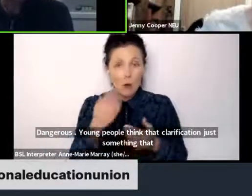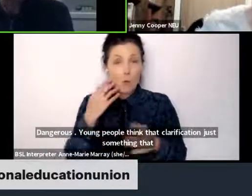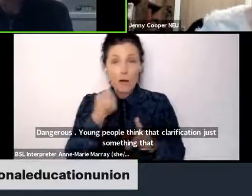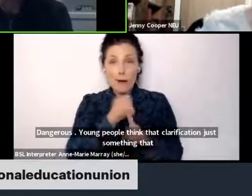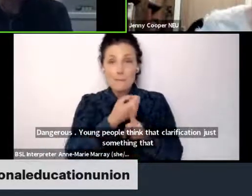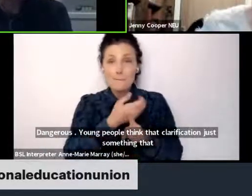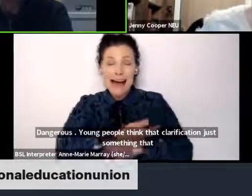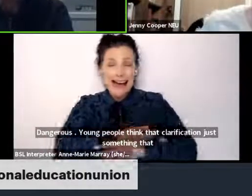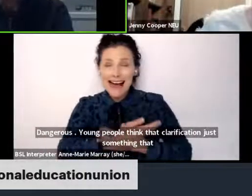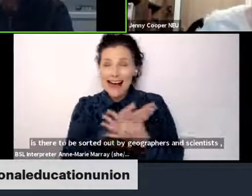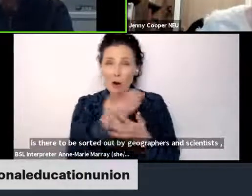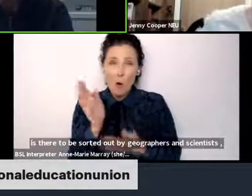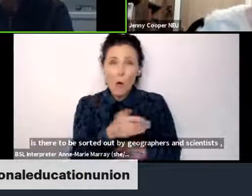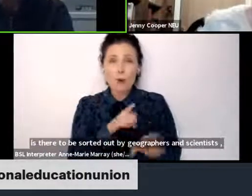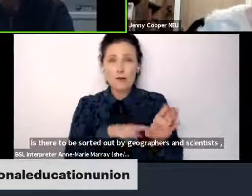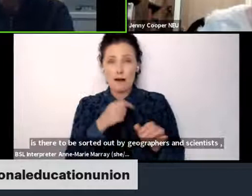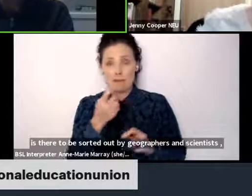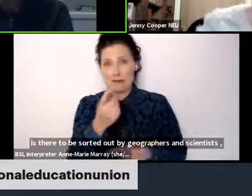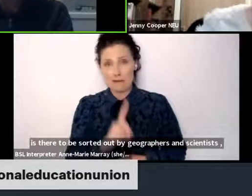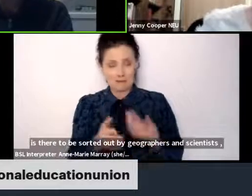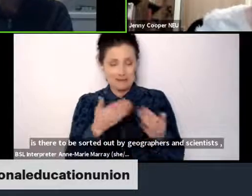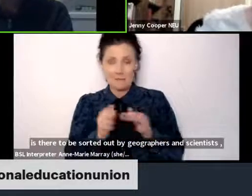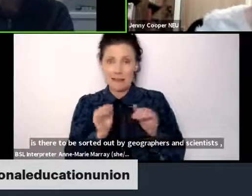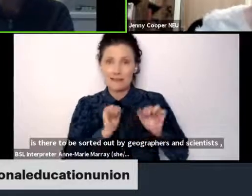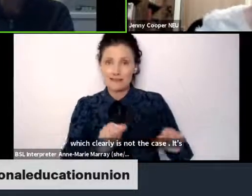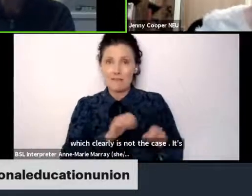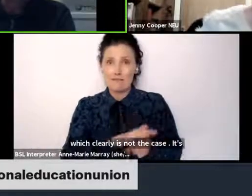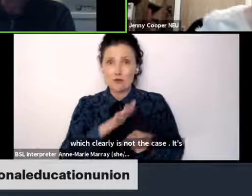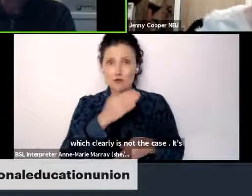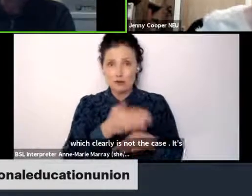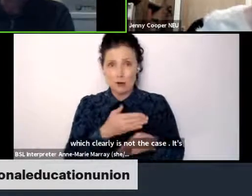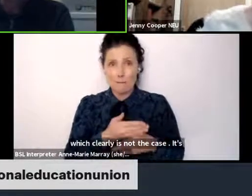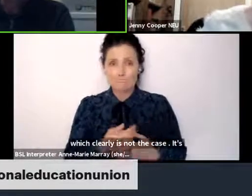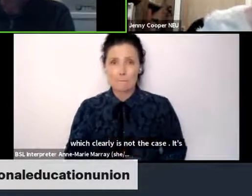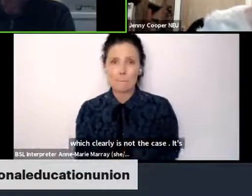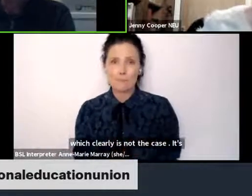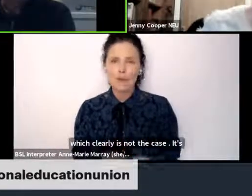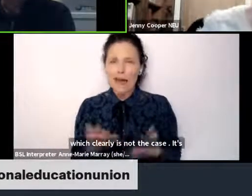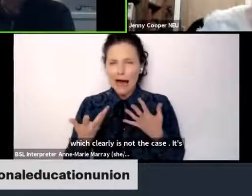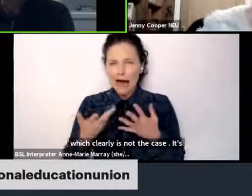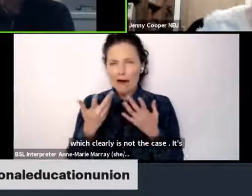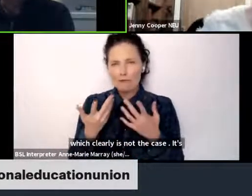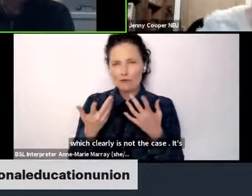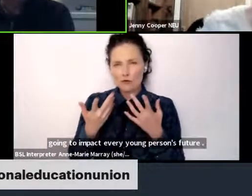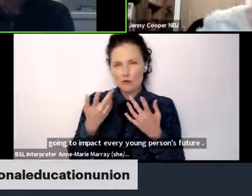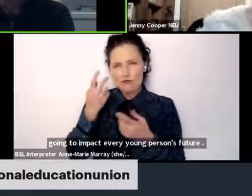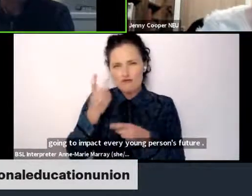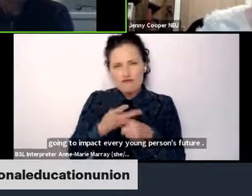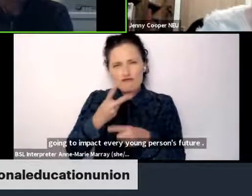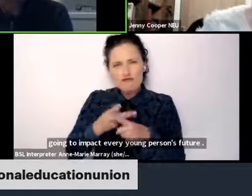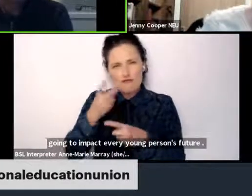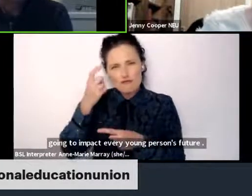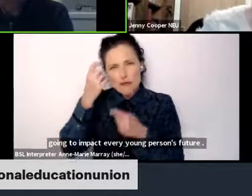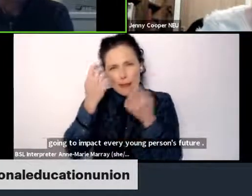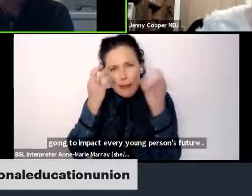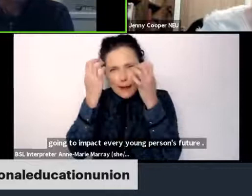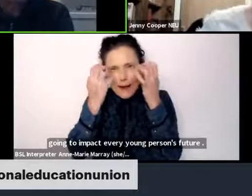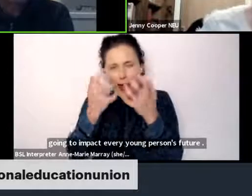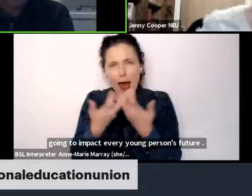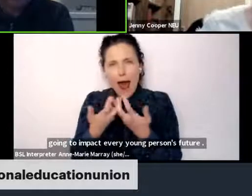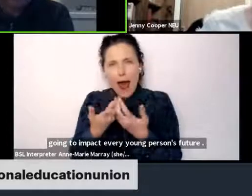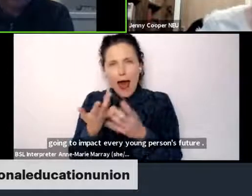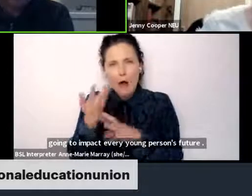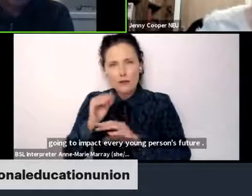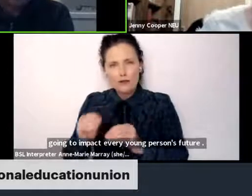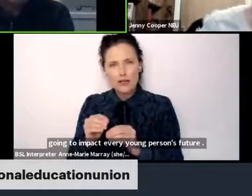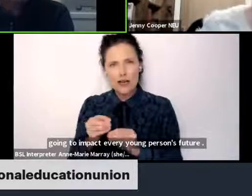So we're trying to influence how the Department for Education thinks about climate, trying to weave it through everything that's taught a little bit